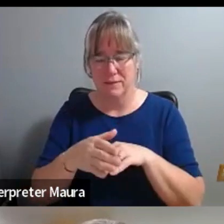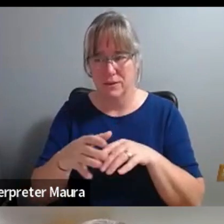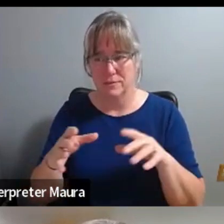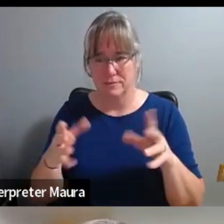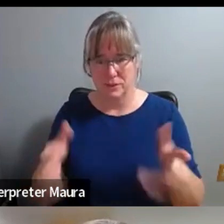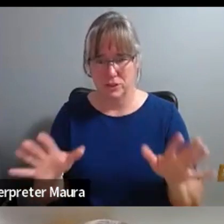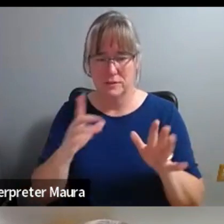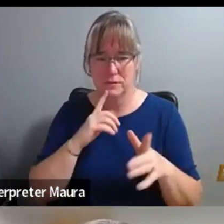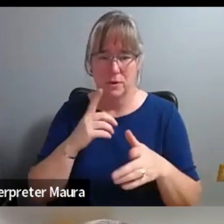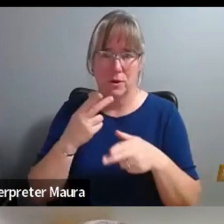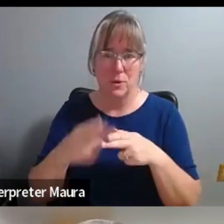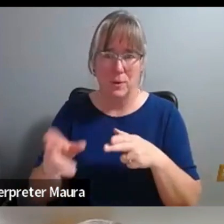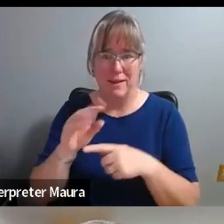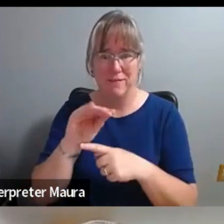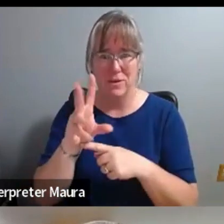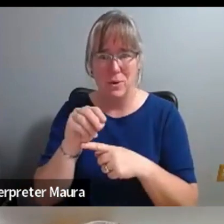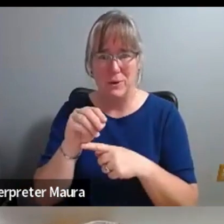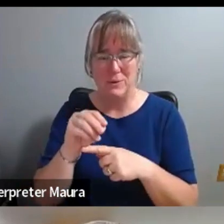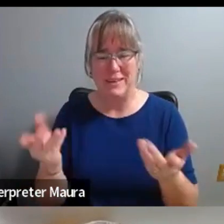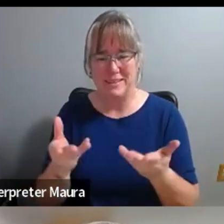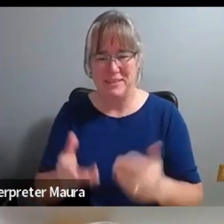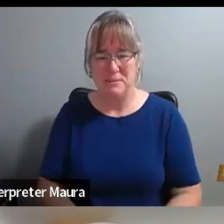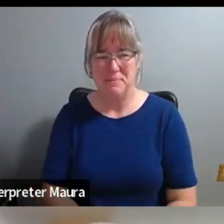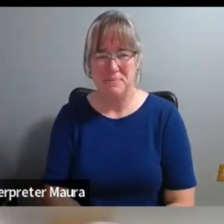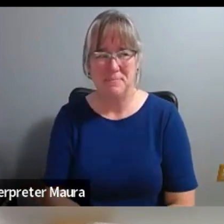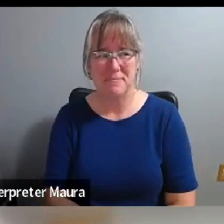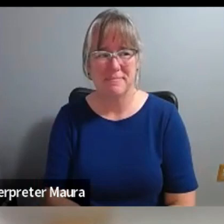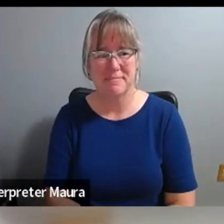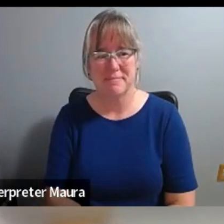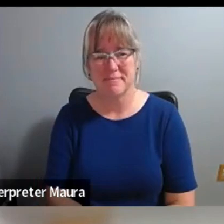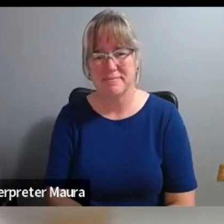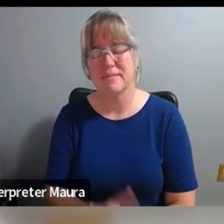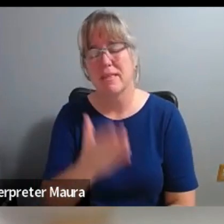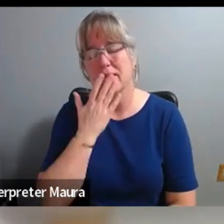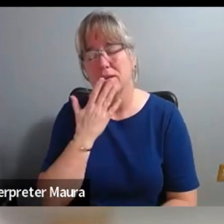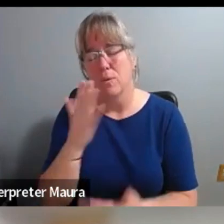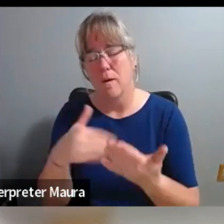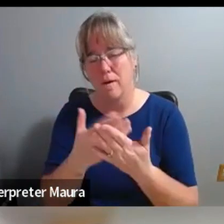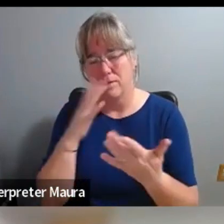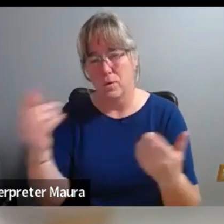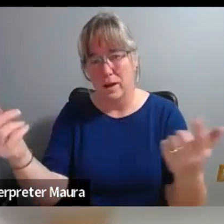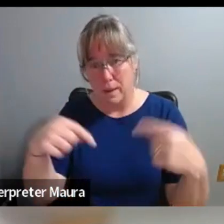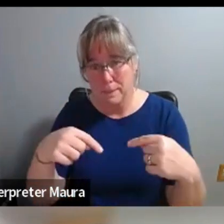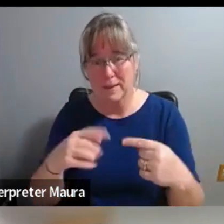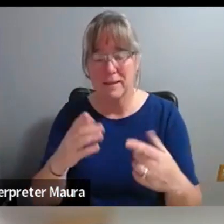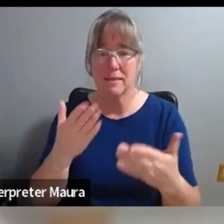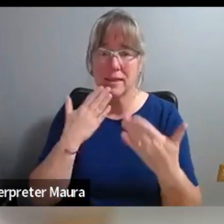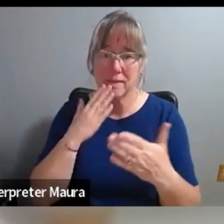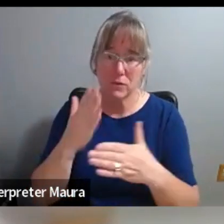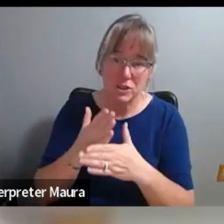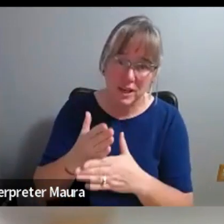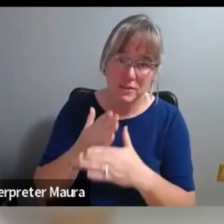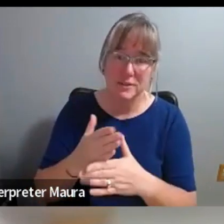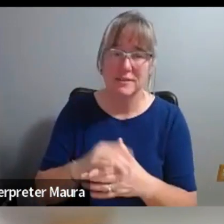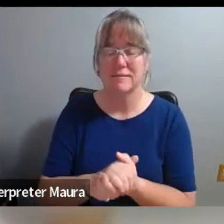for a quick photo up, uh, in zoom here. Um, but thanks again for coming. Thanks for sharing, um, and giving